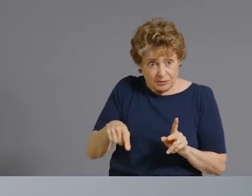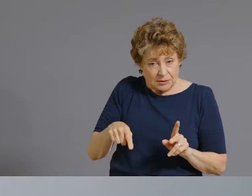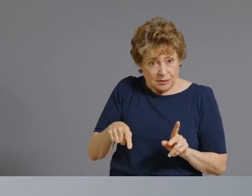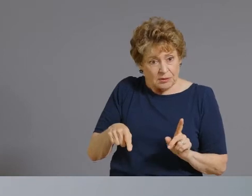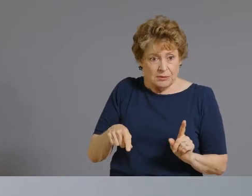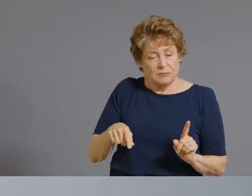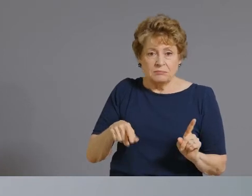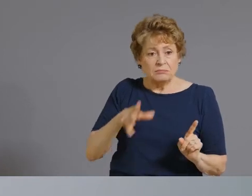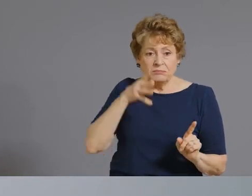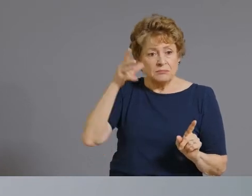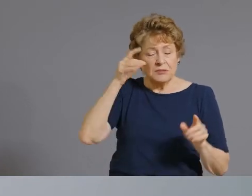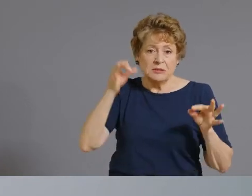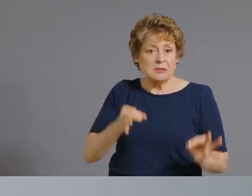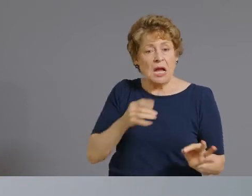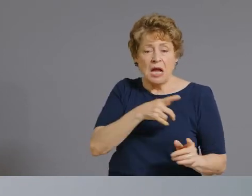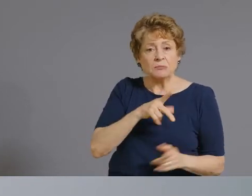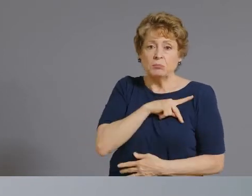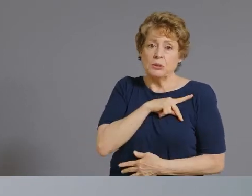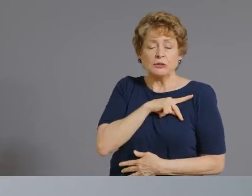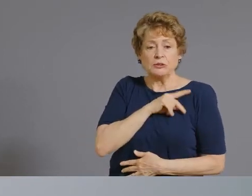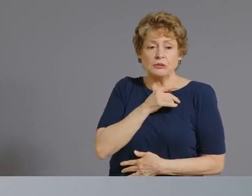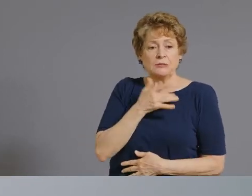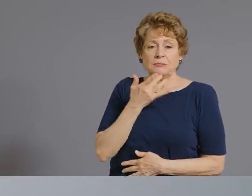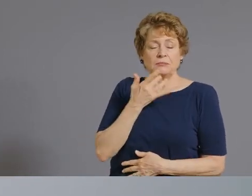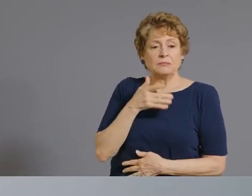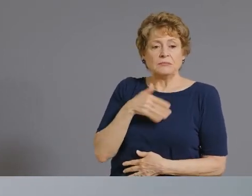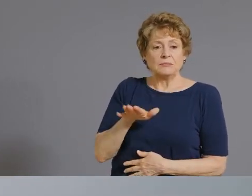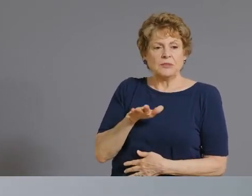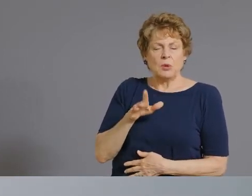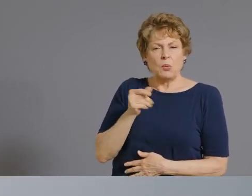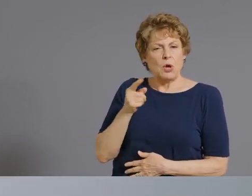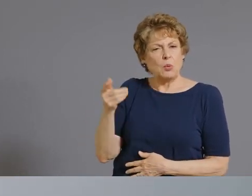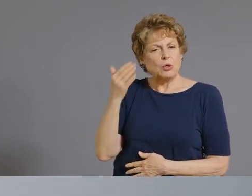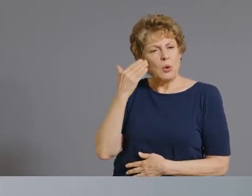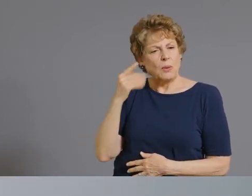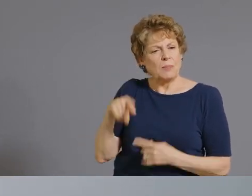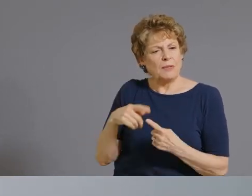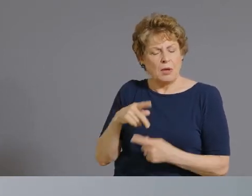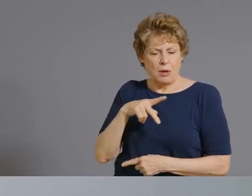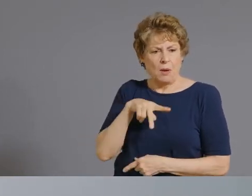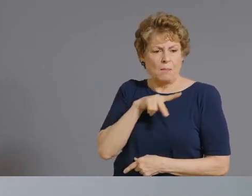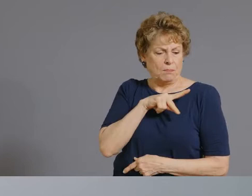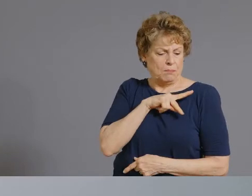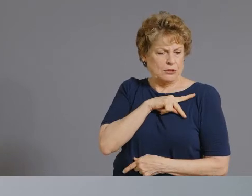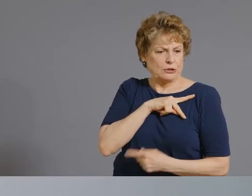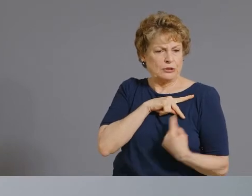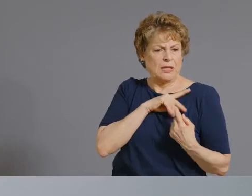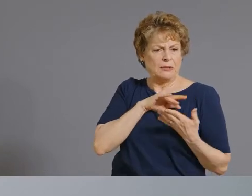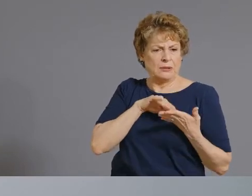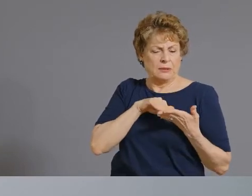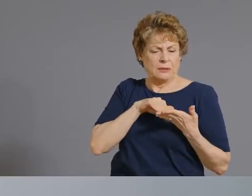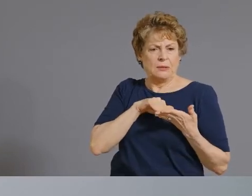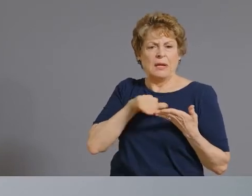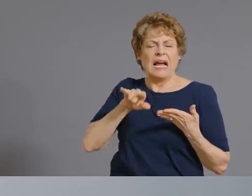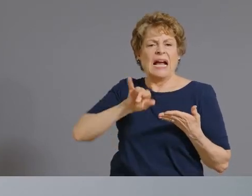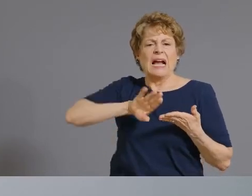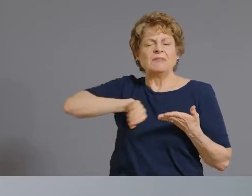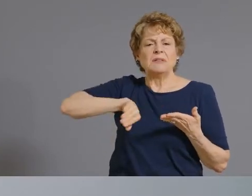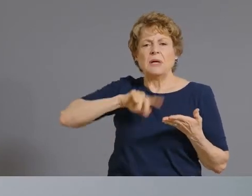what's your thought on having a personal exemption uh without a religious or a medical reason